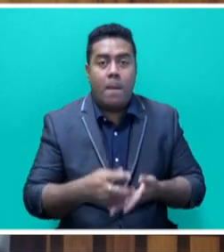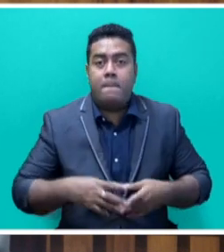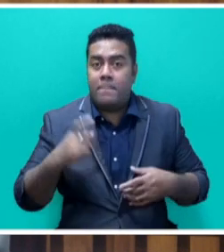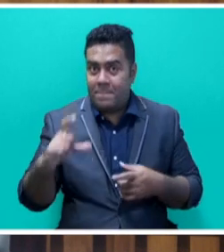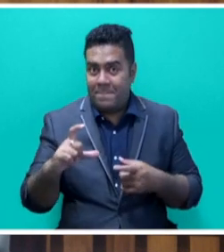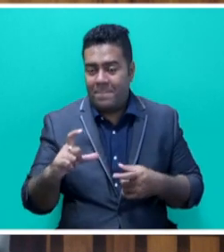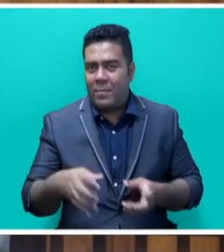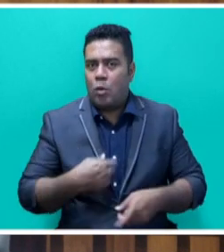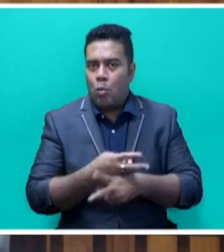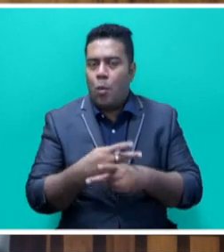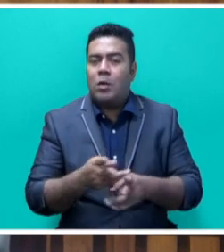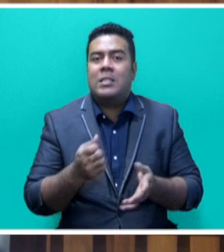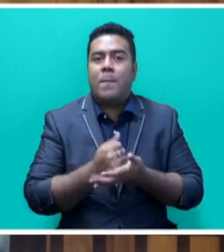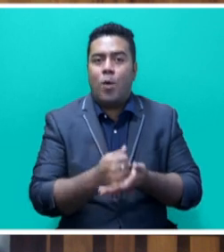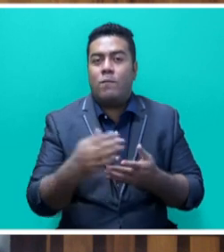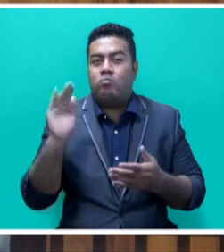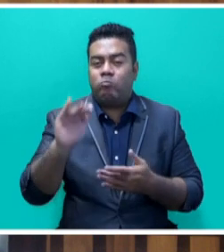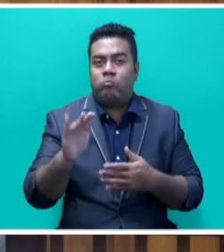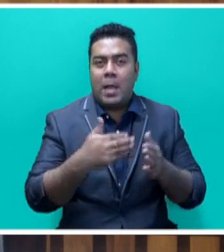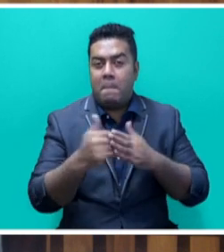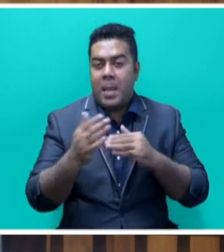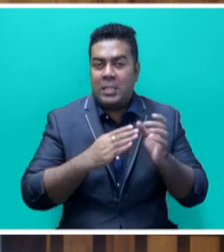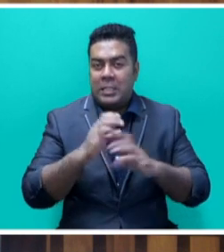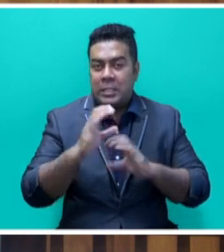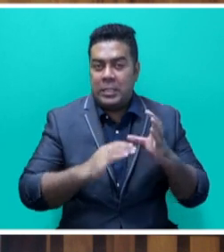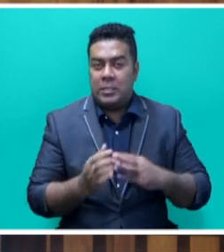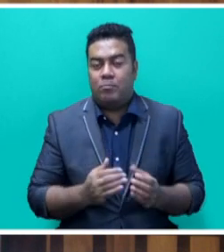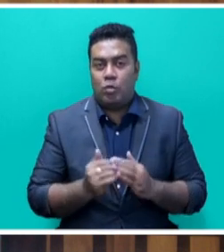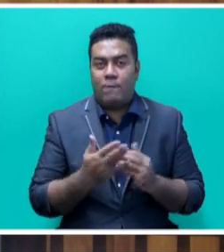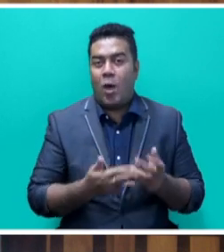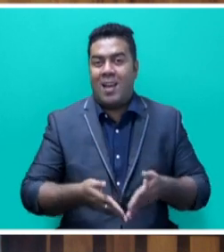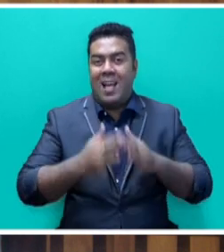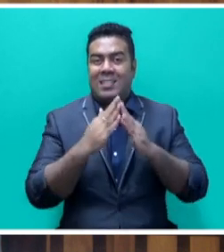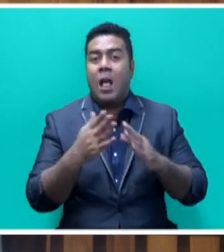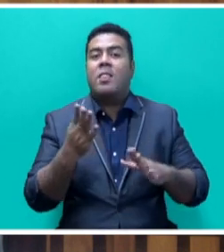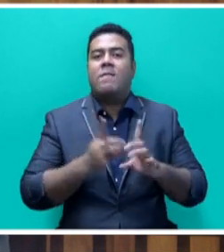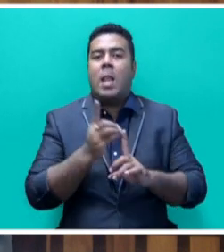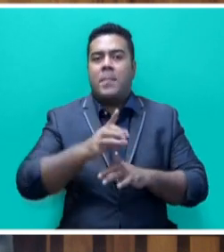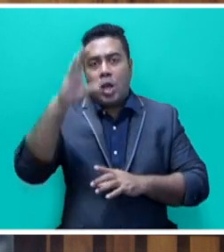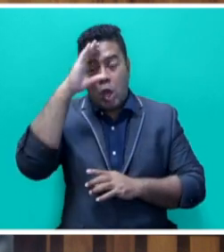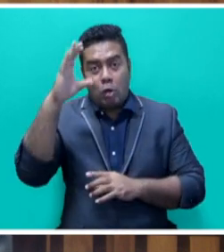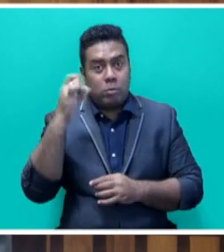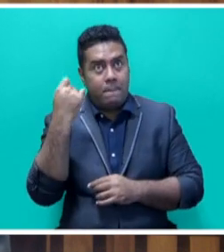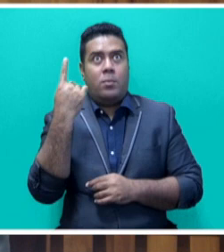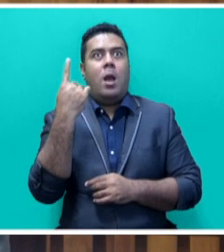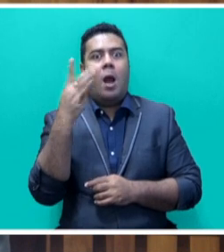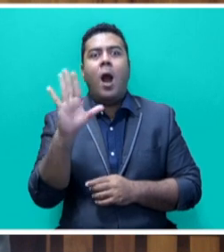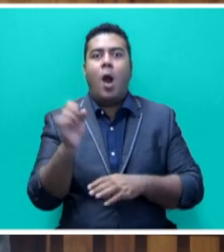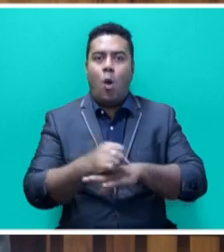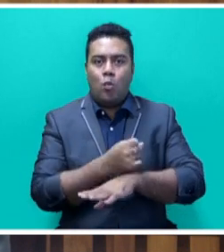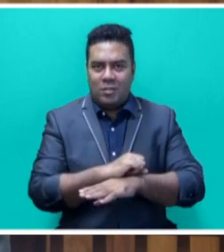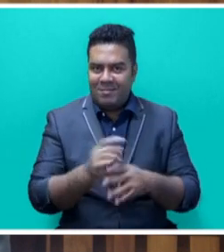generate support for further research and capacity building to enhance developing countries' understanding of the ocean climate